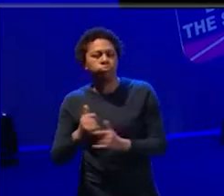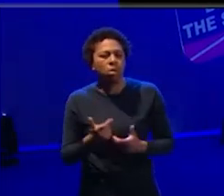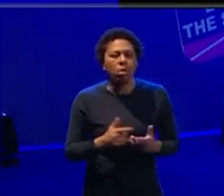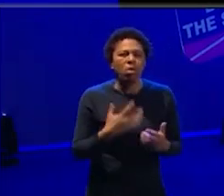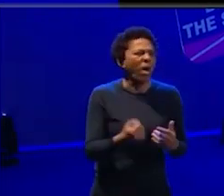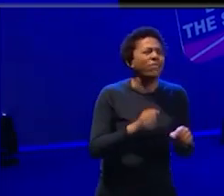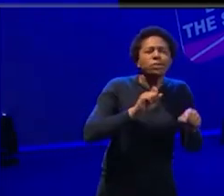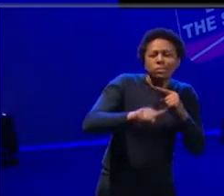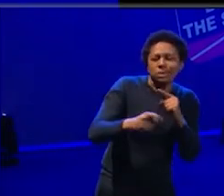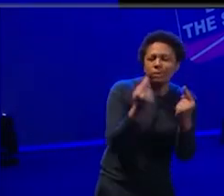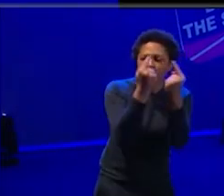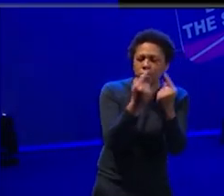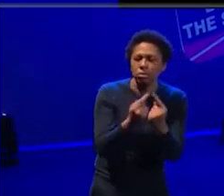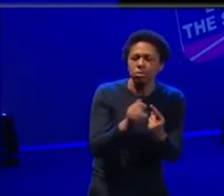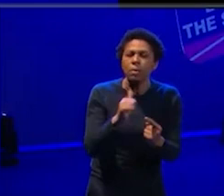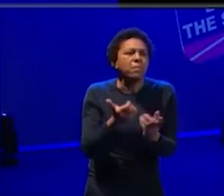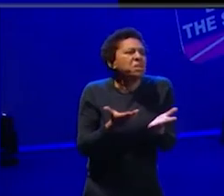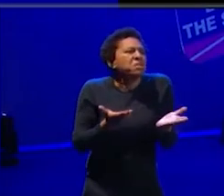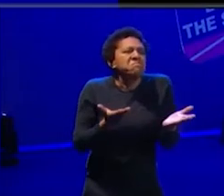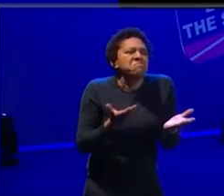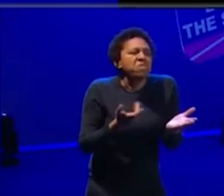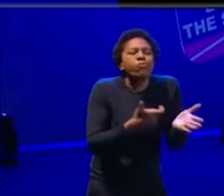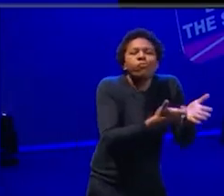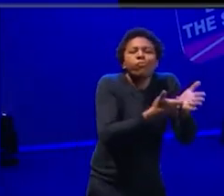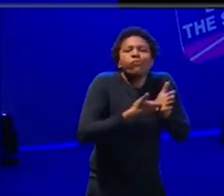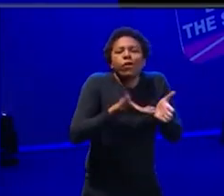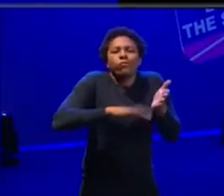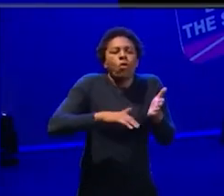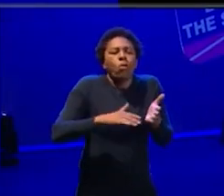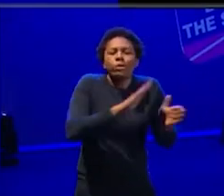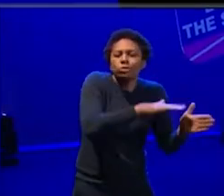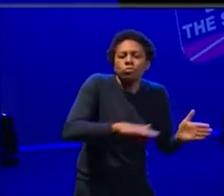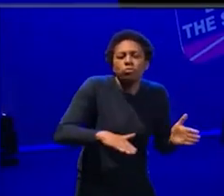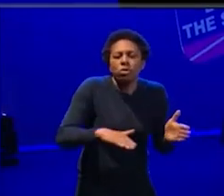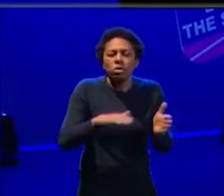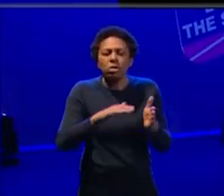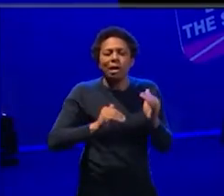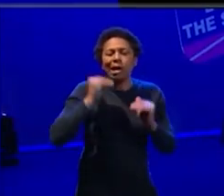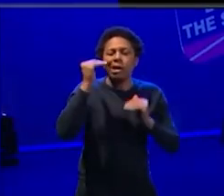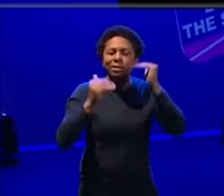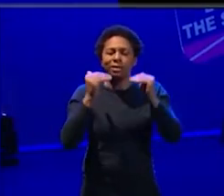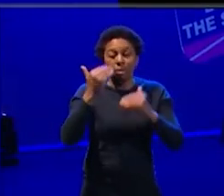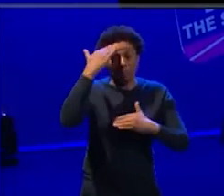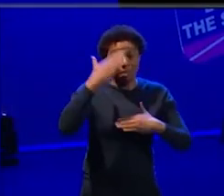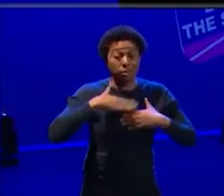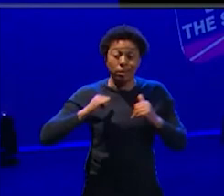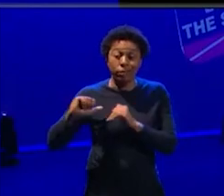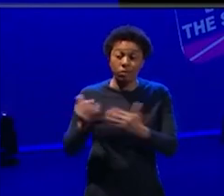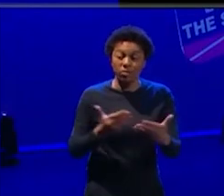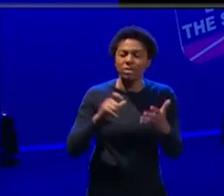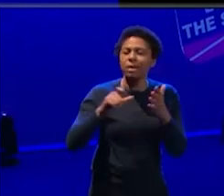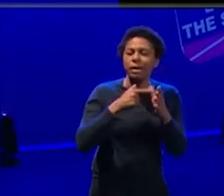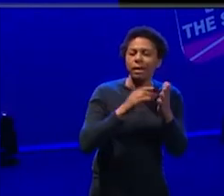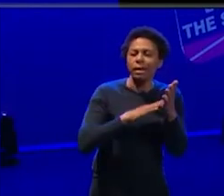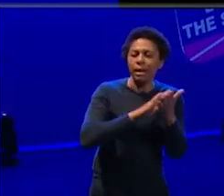specific issues, they might come through, say, children, adolescent mental health services. Um, so we're looking to work not